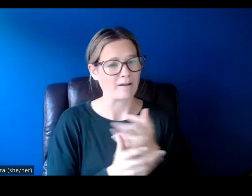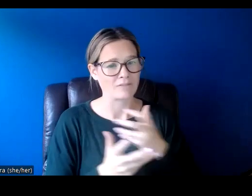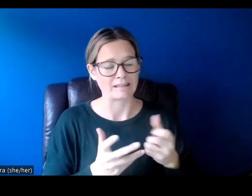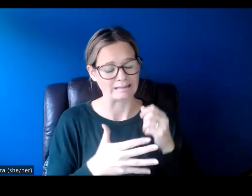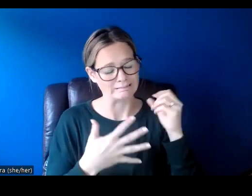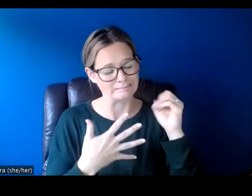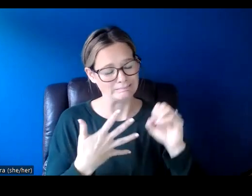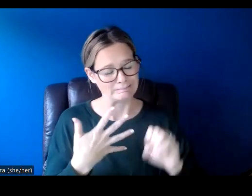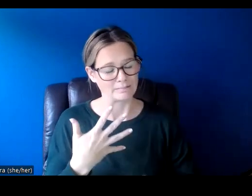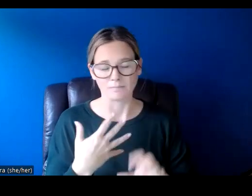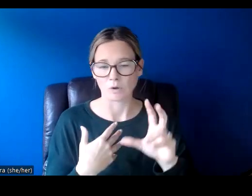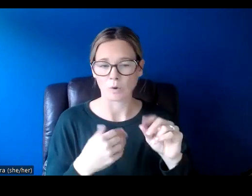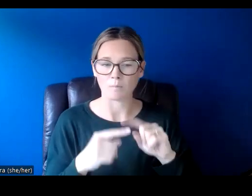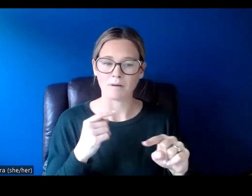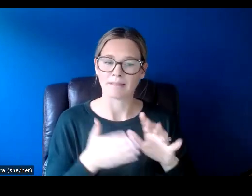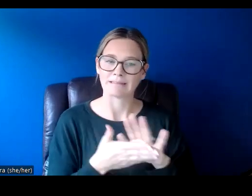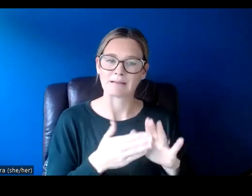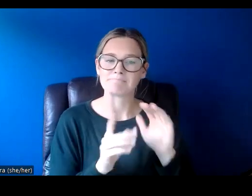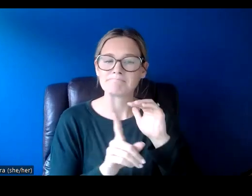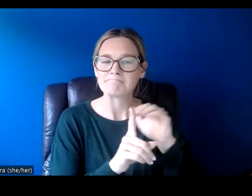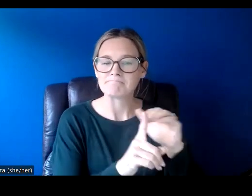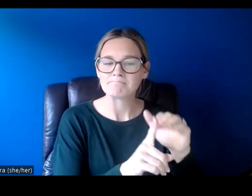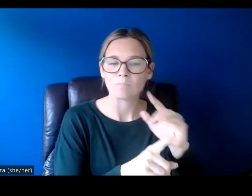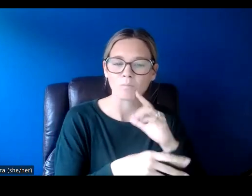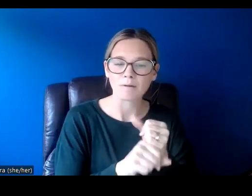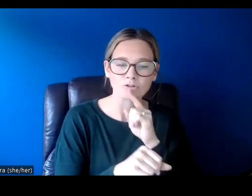detail here, but they're nice little reminders for